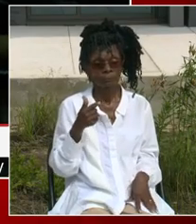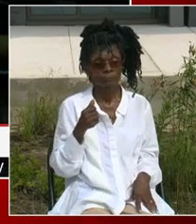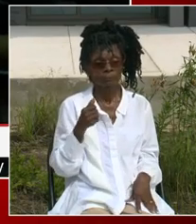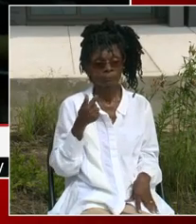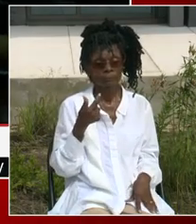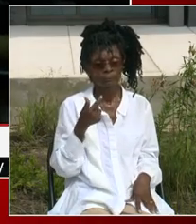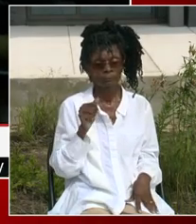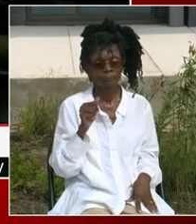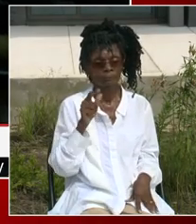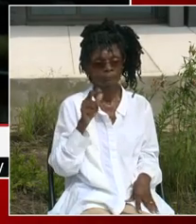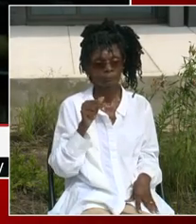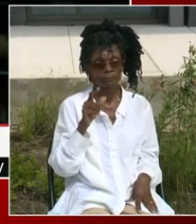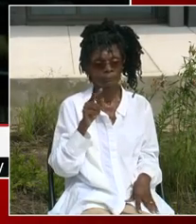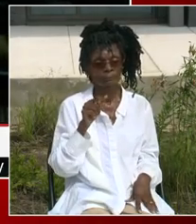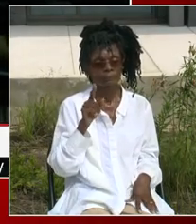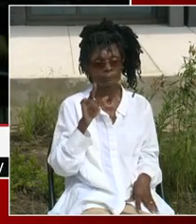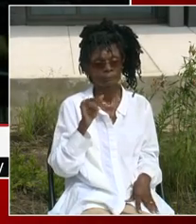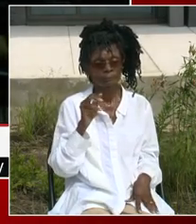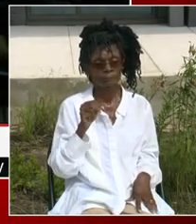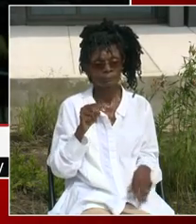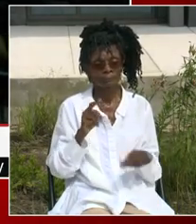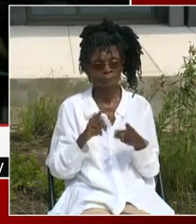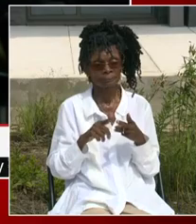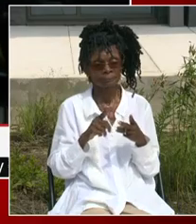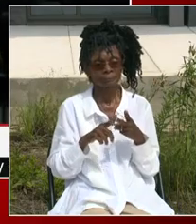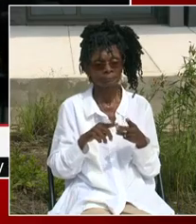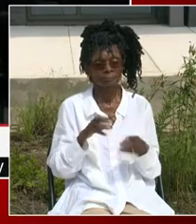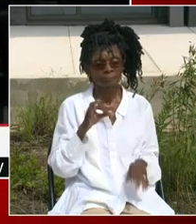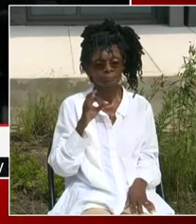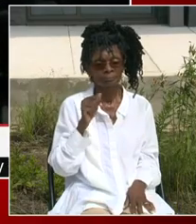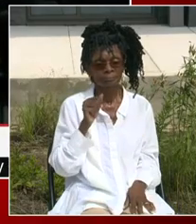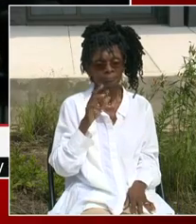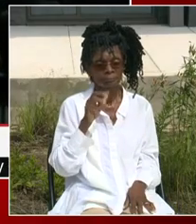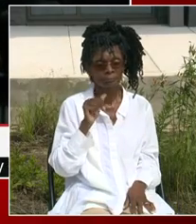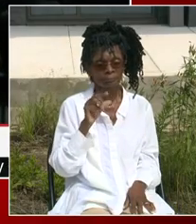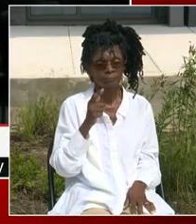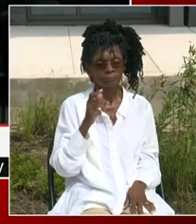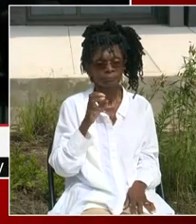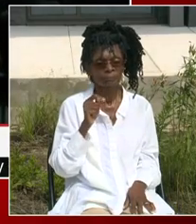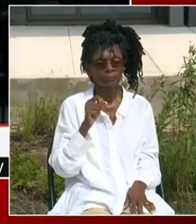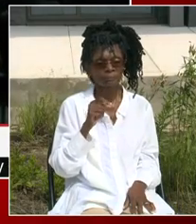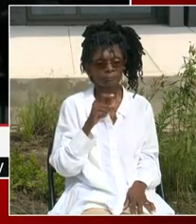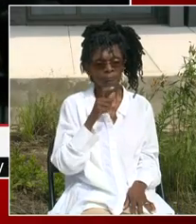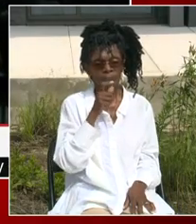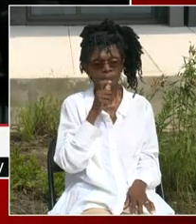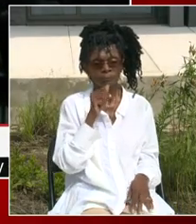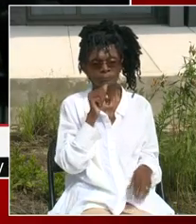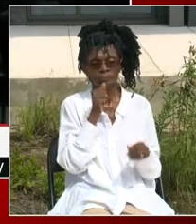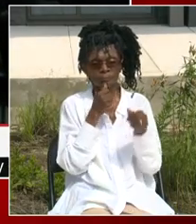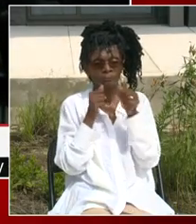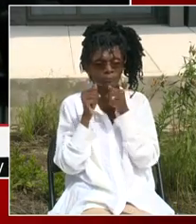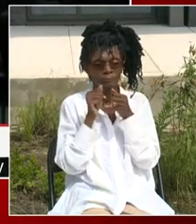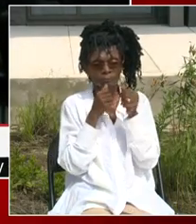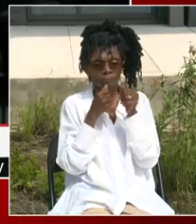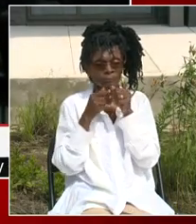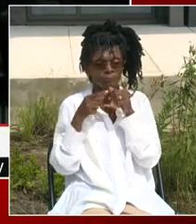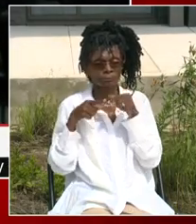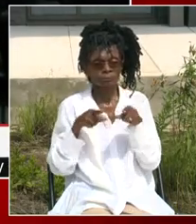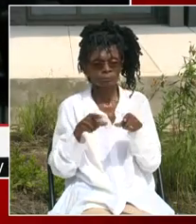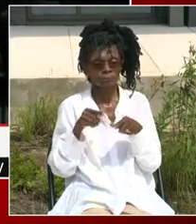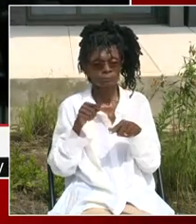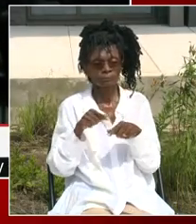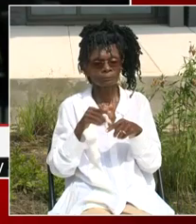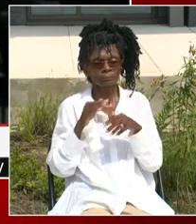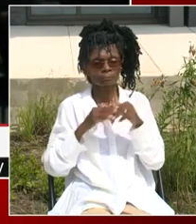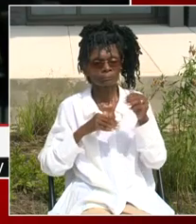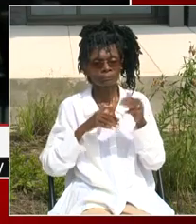there definitely was a burden. But, you know, it always takes a little pain to come out with an incredible gift, and this is the gift that we have. And we are, I am just